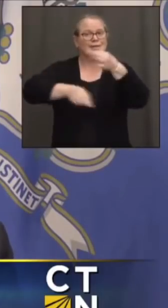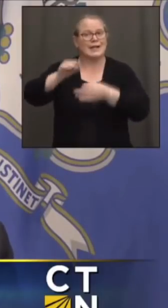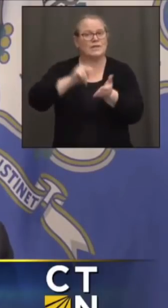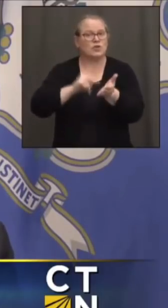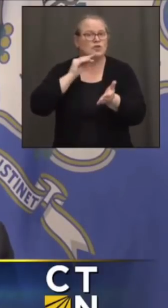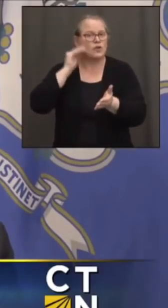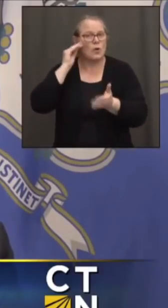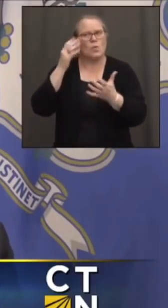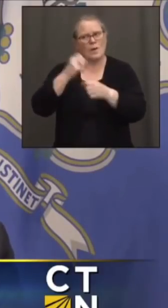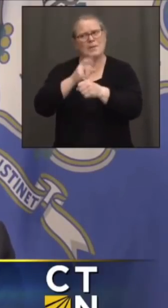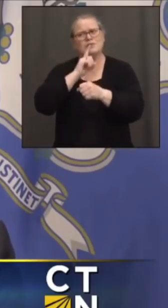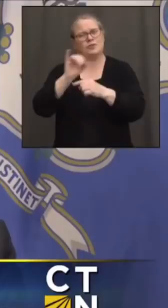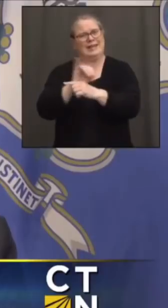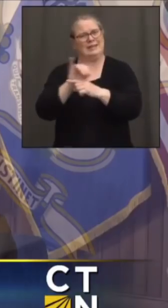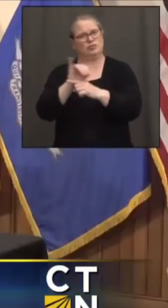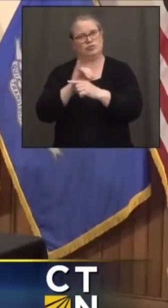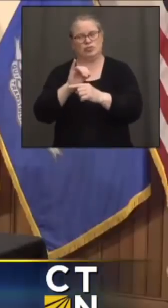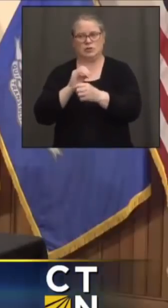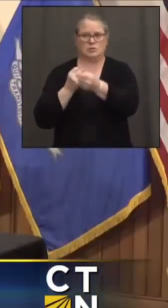that reflects that.